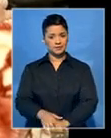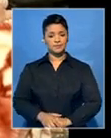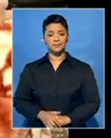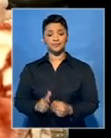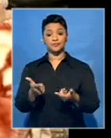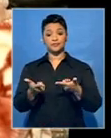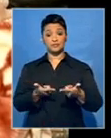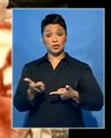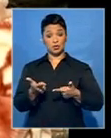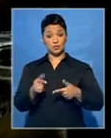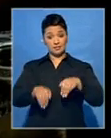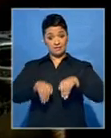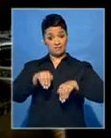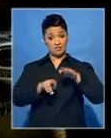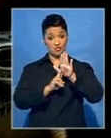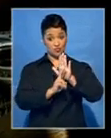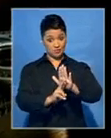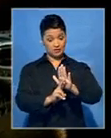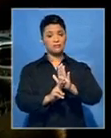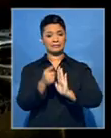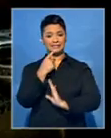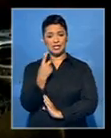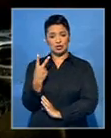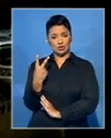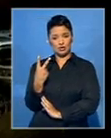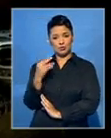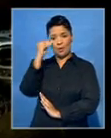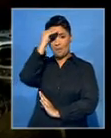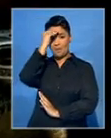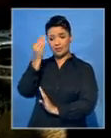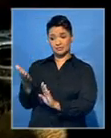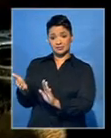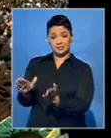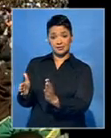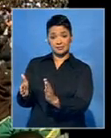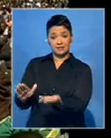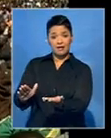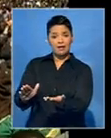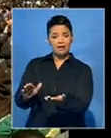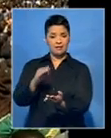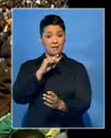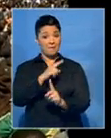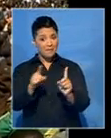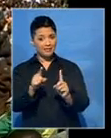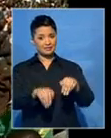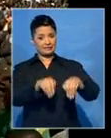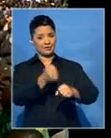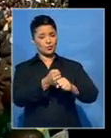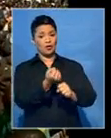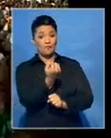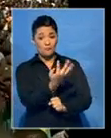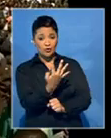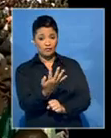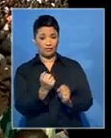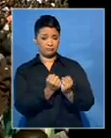Lawyers for injured minors argue the killing of two policemen was the smoking gun that led to 34 minors being shot dead